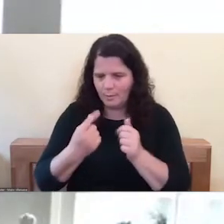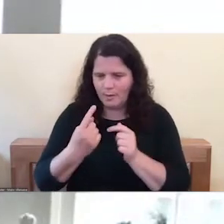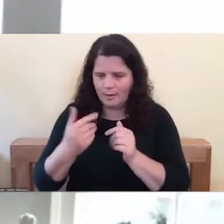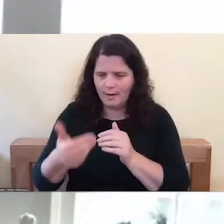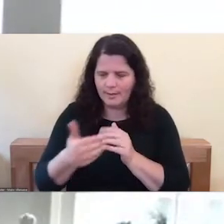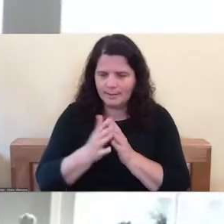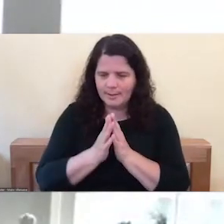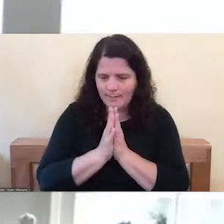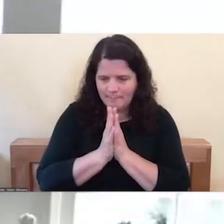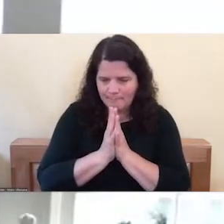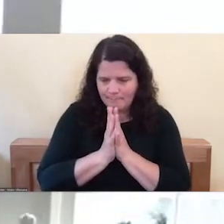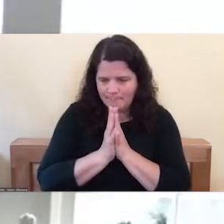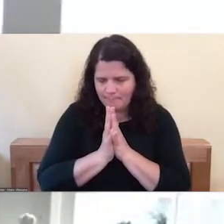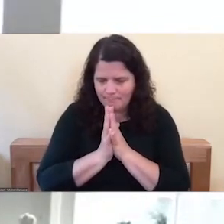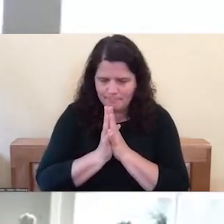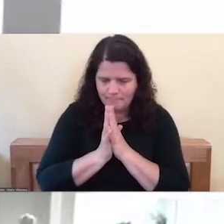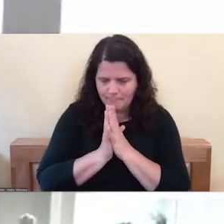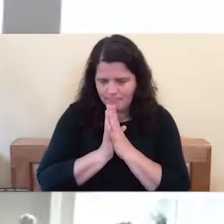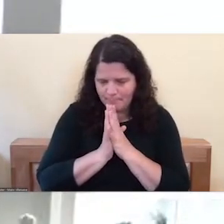uh,